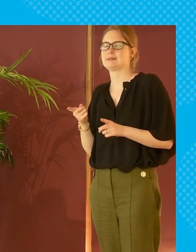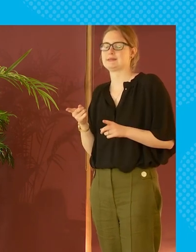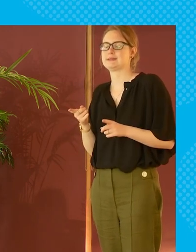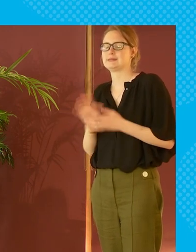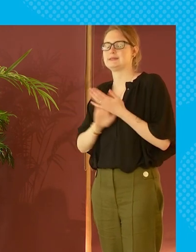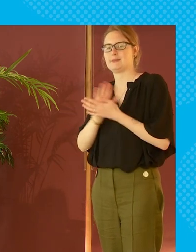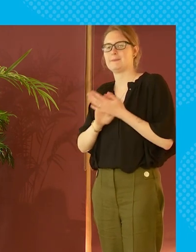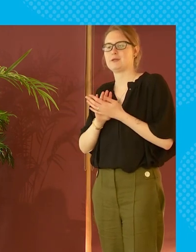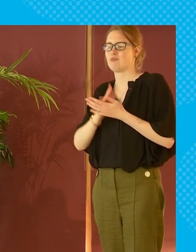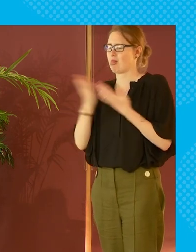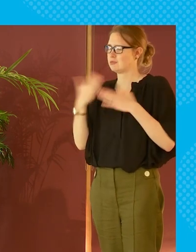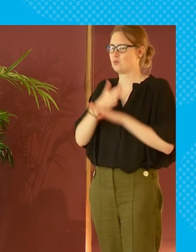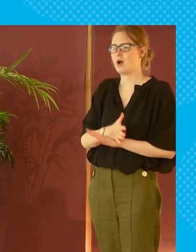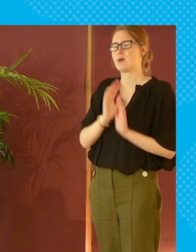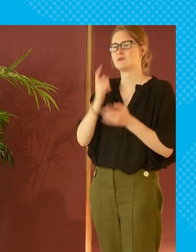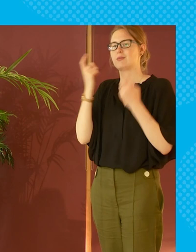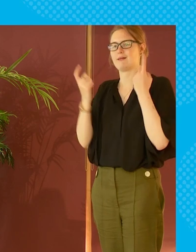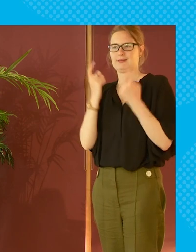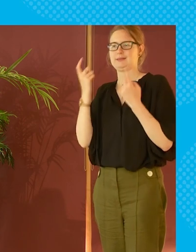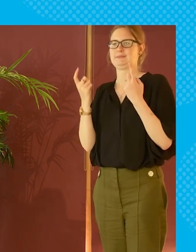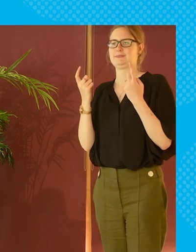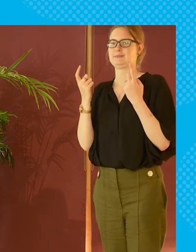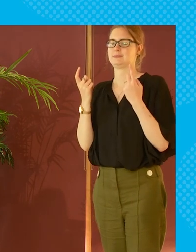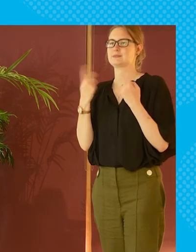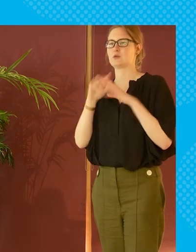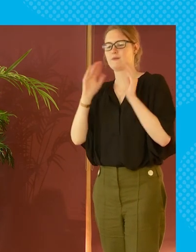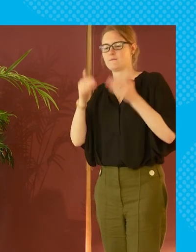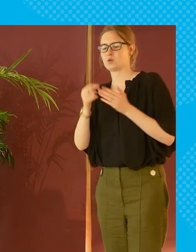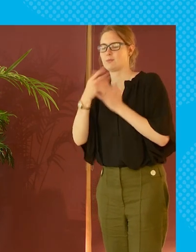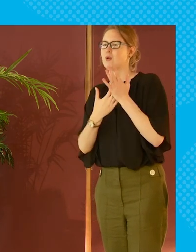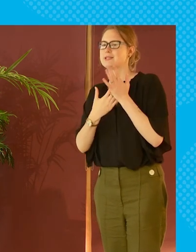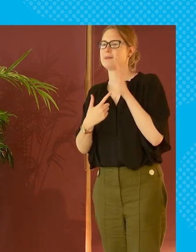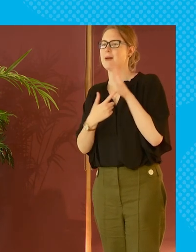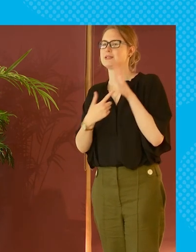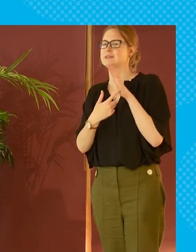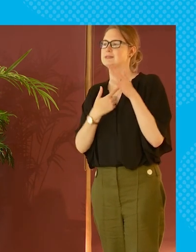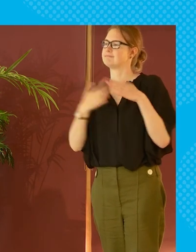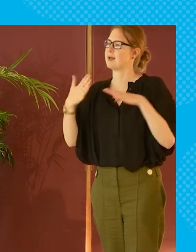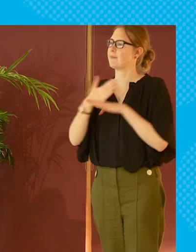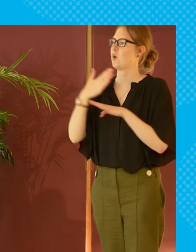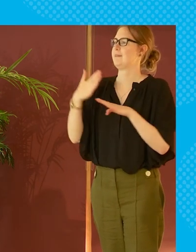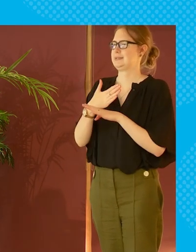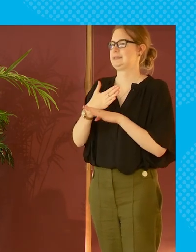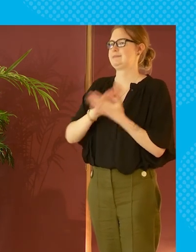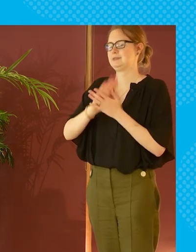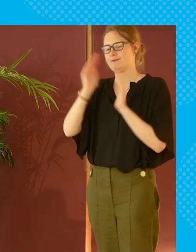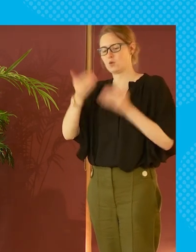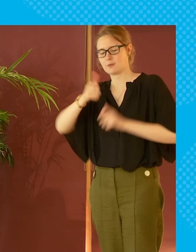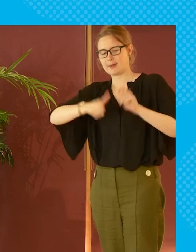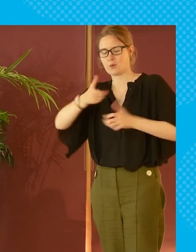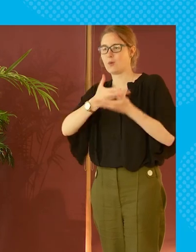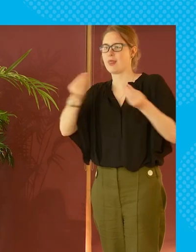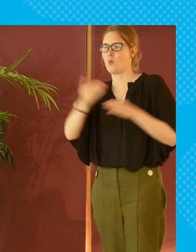about that so that means doing a lot of work we have a thing that we focus on in policy matters called employability which again